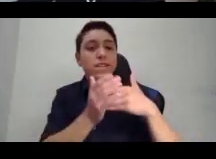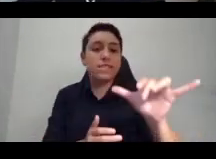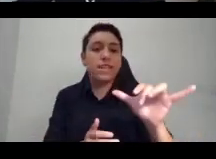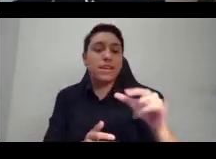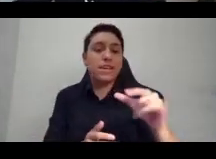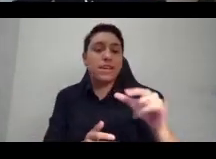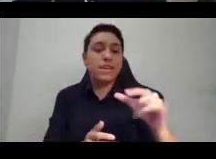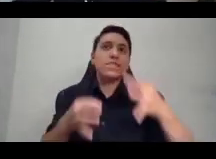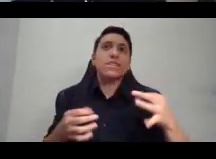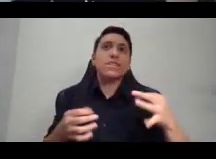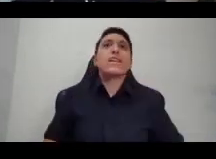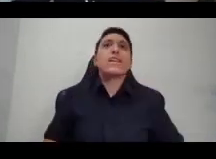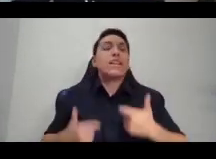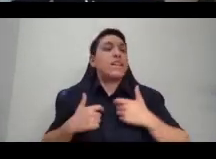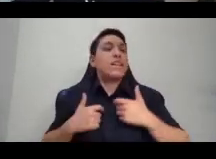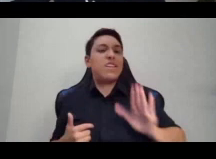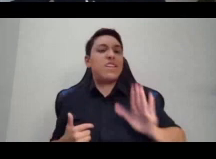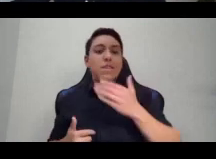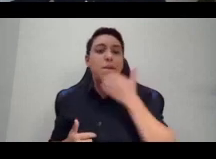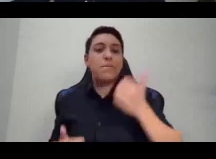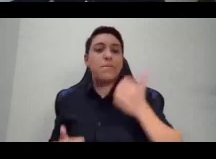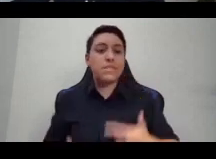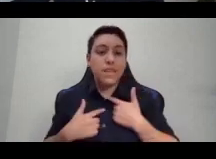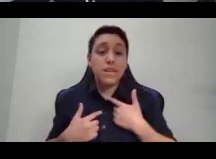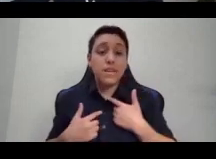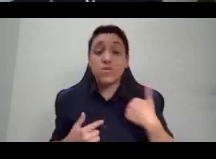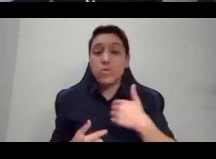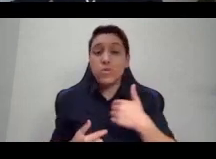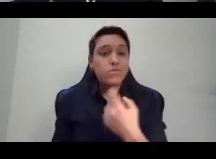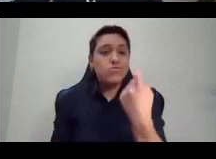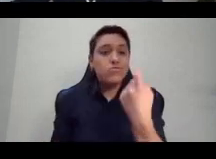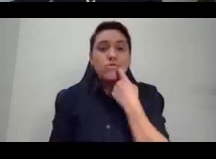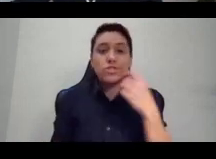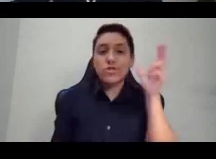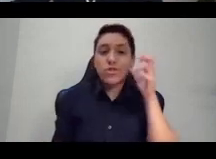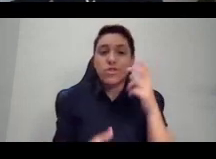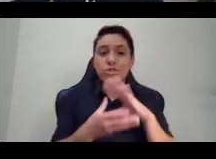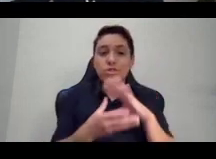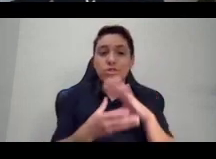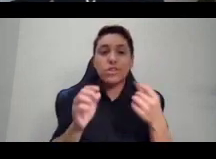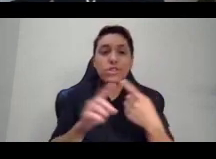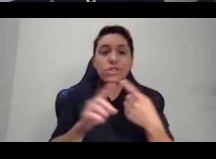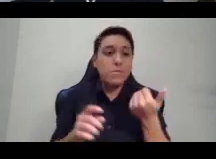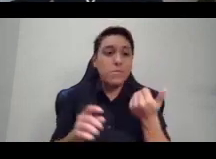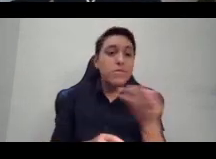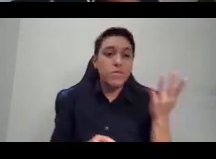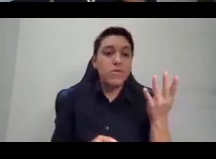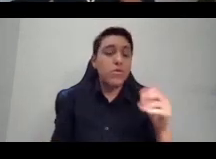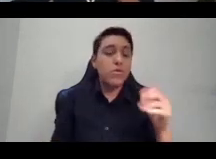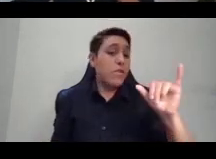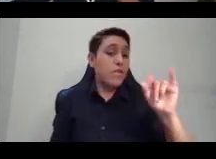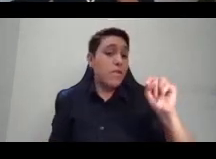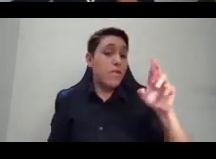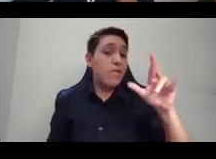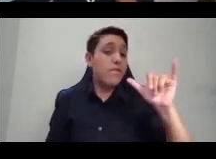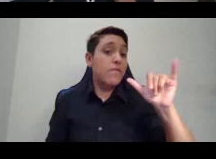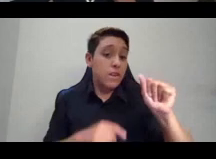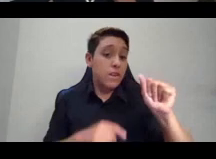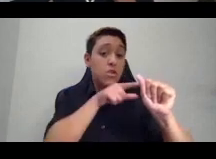just heard stories of a few of them, Vitoria, the women who wrap their heads, Tignons, to resist the